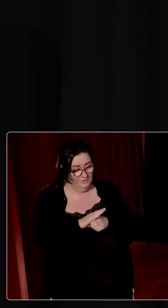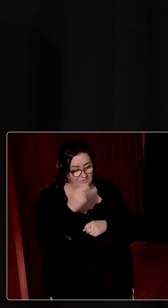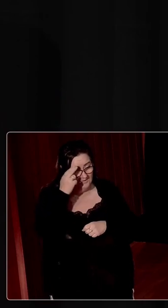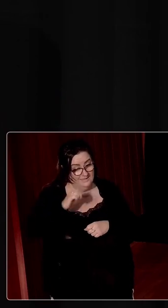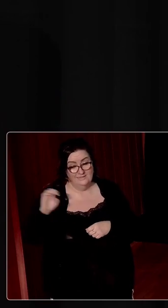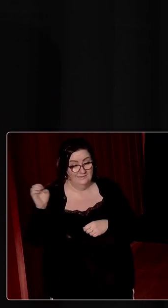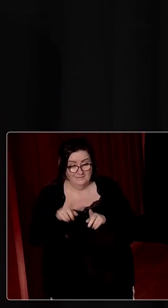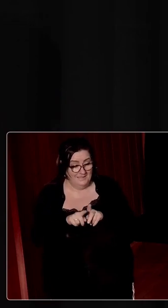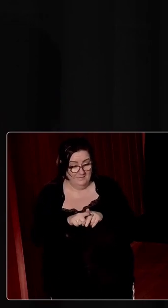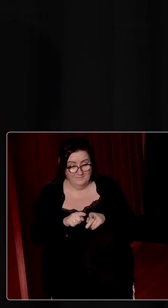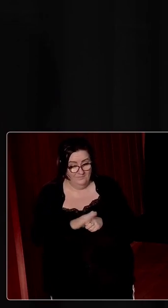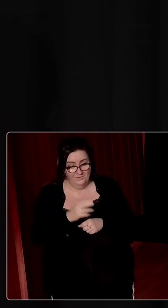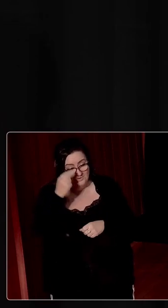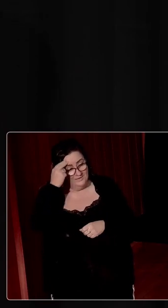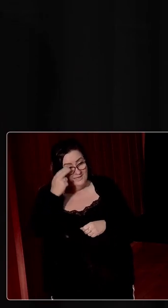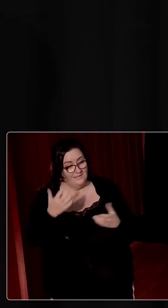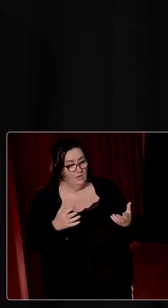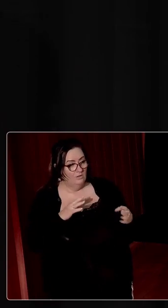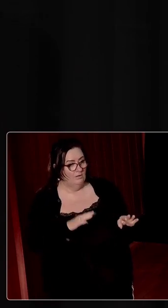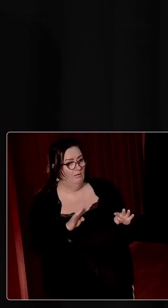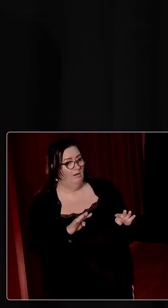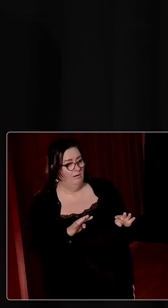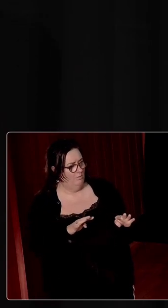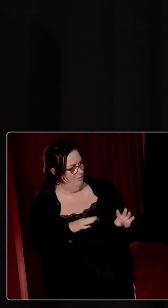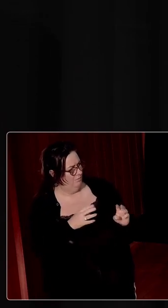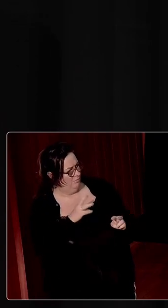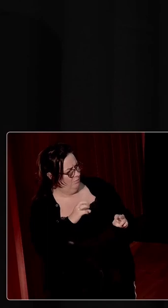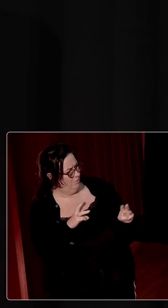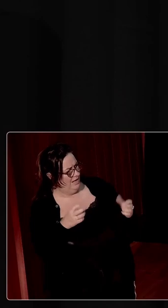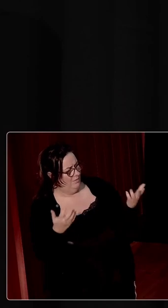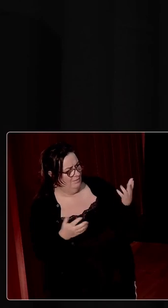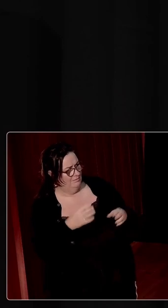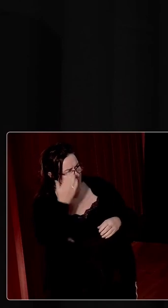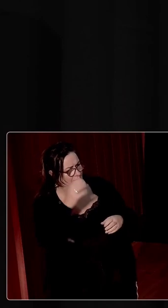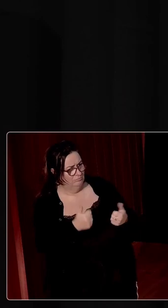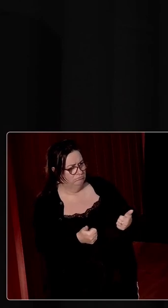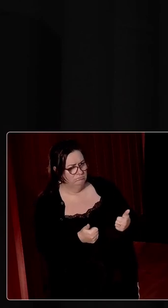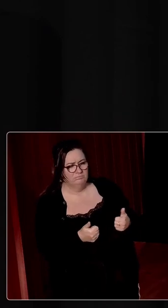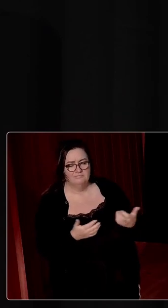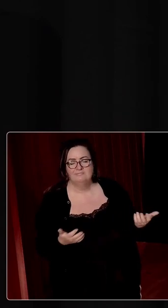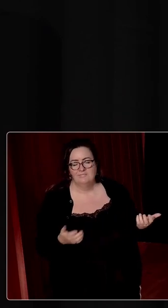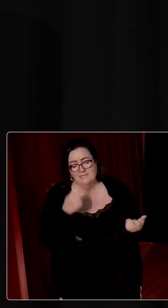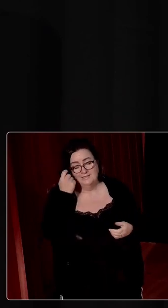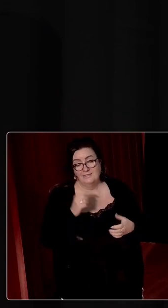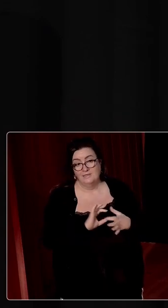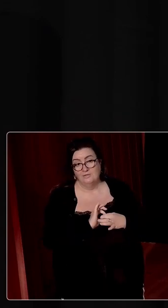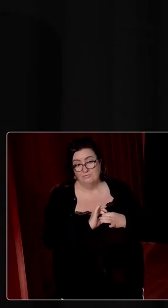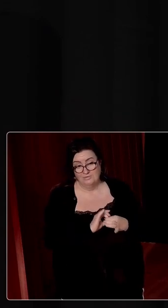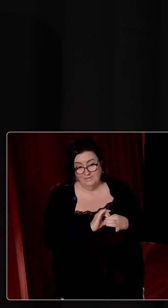Britain. I think that they were looking on quite an awe at how well the Irish handled it. I think the relations